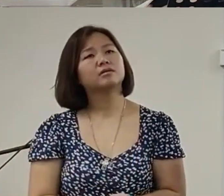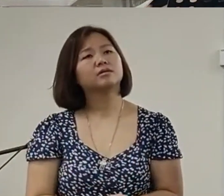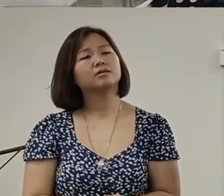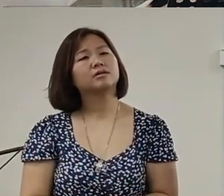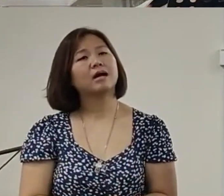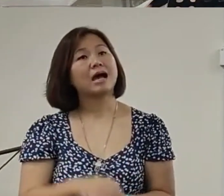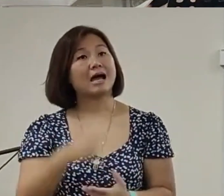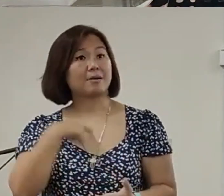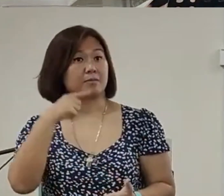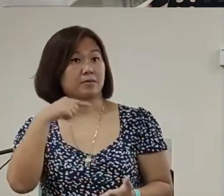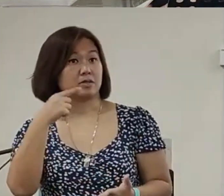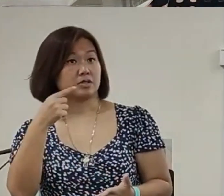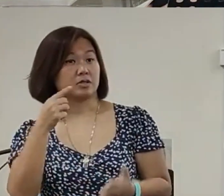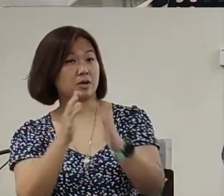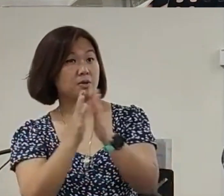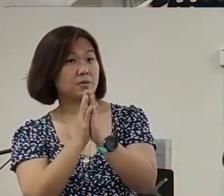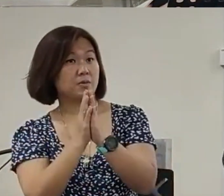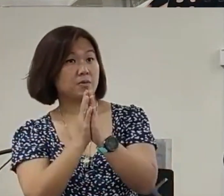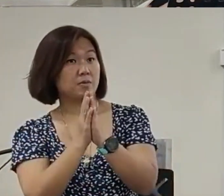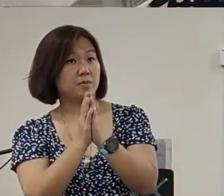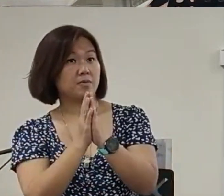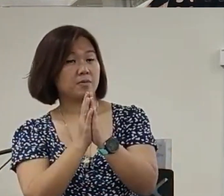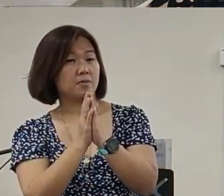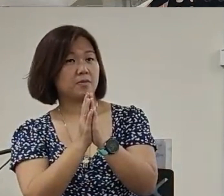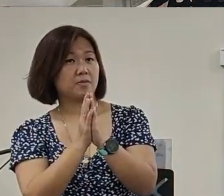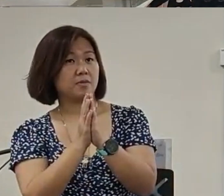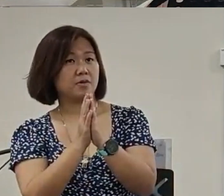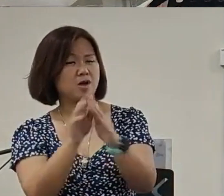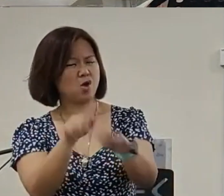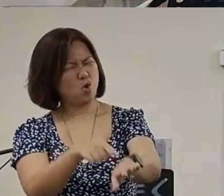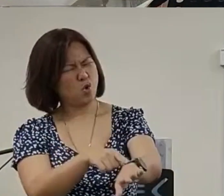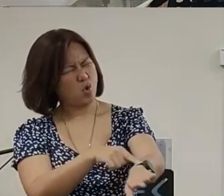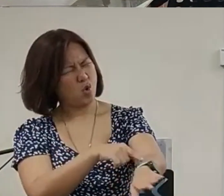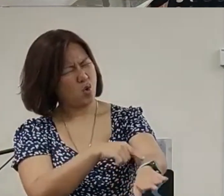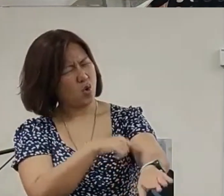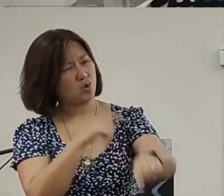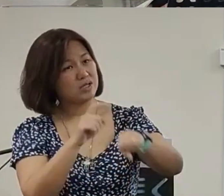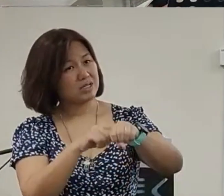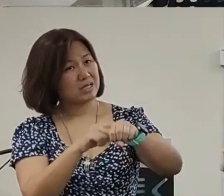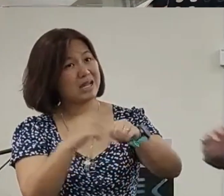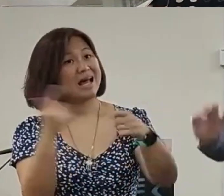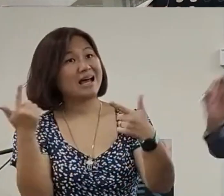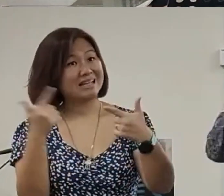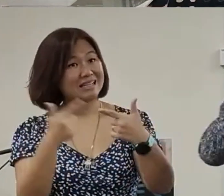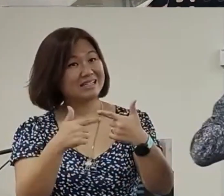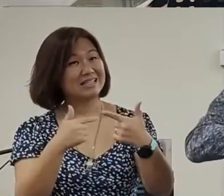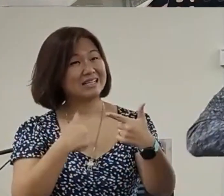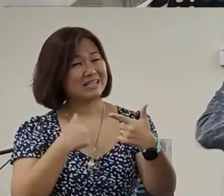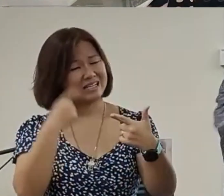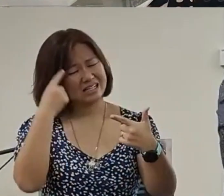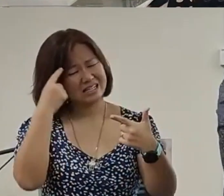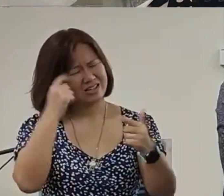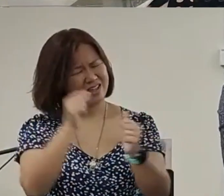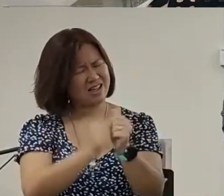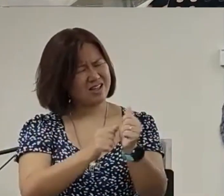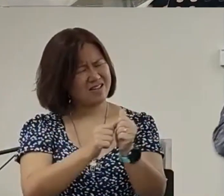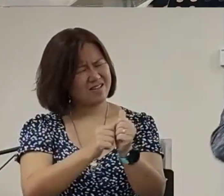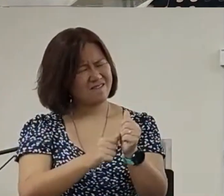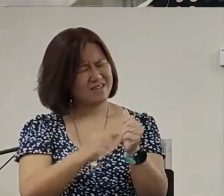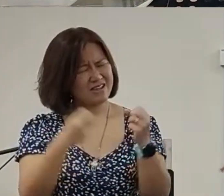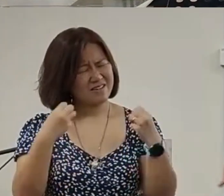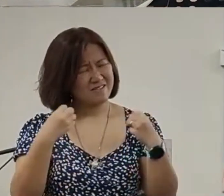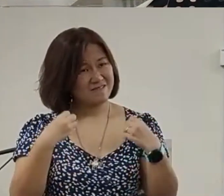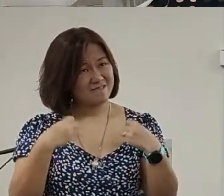to say this prayer for a long season of my life until I know that every fear that I have is gone